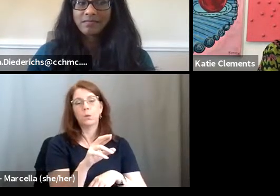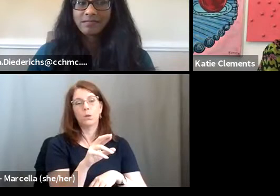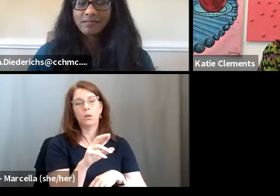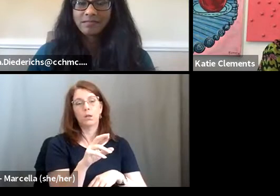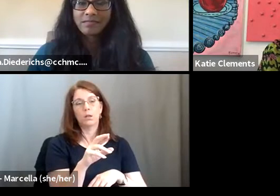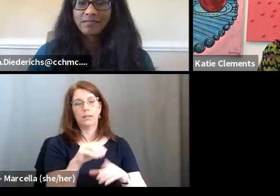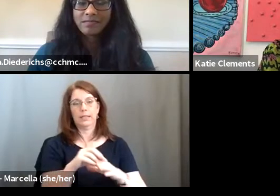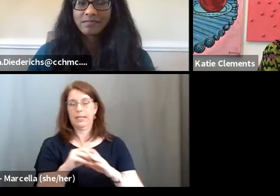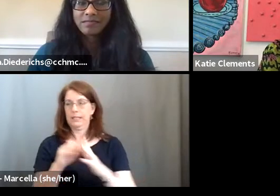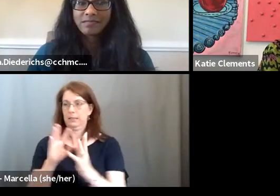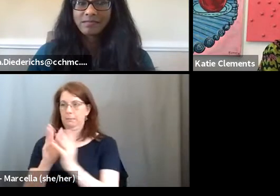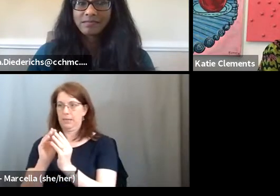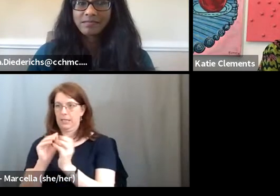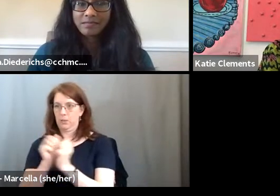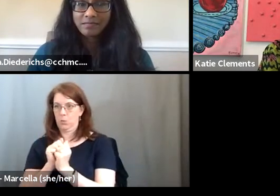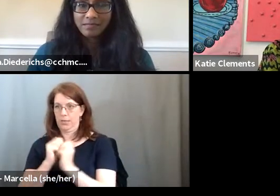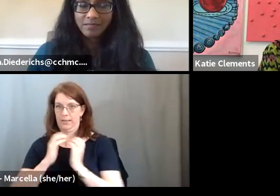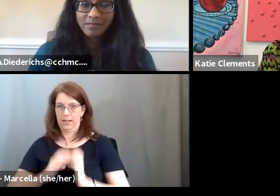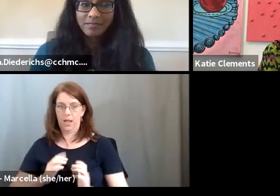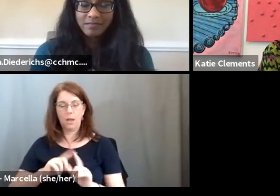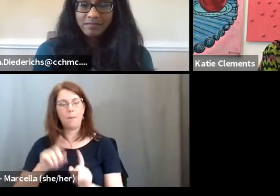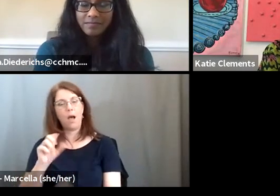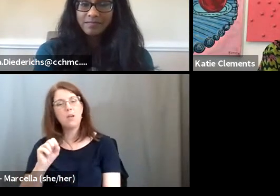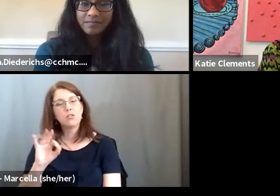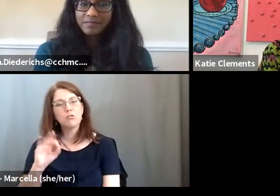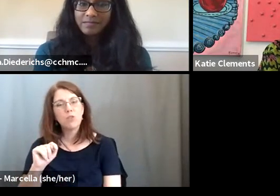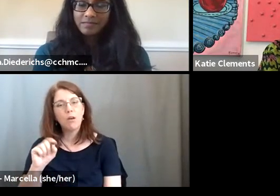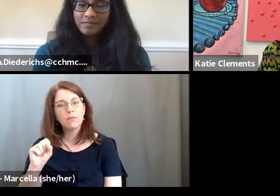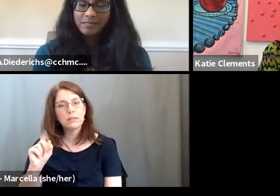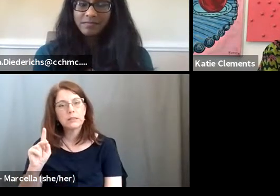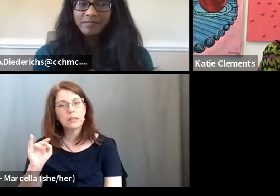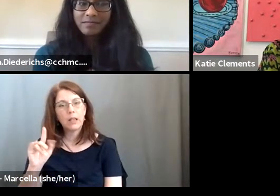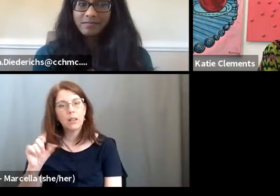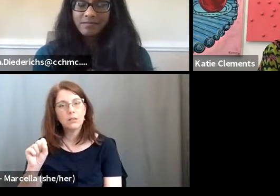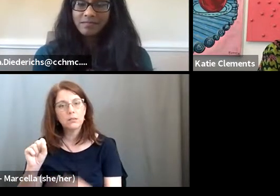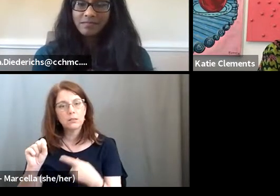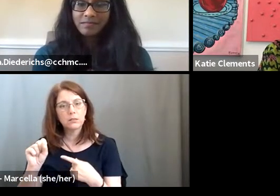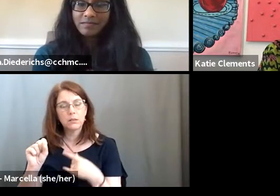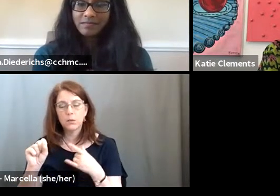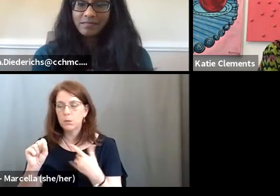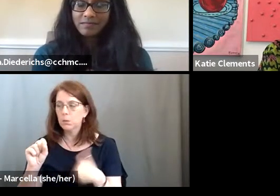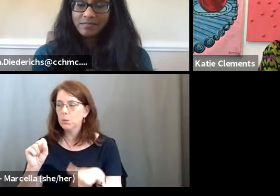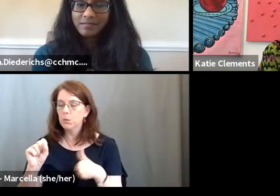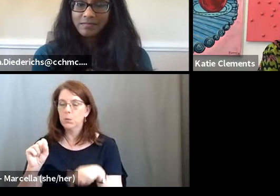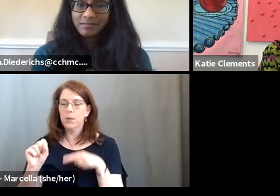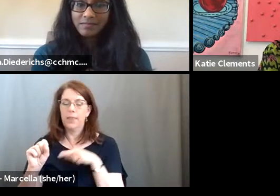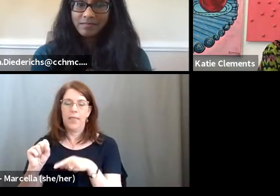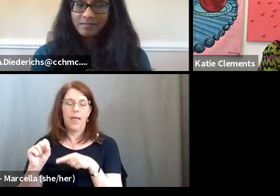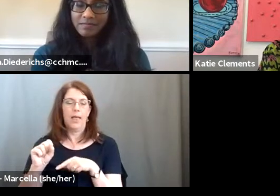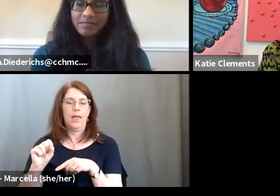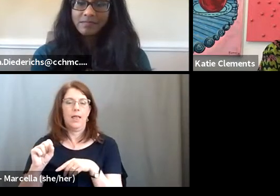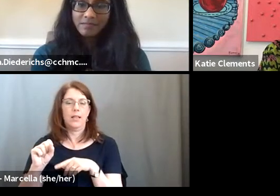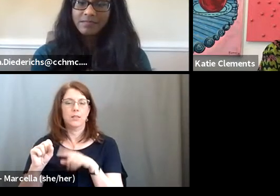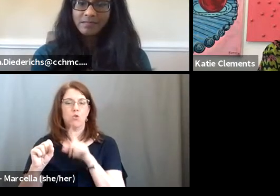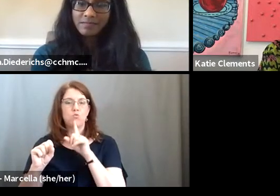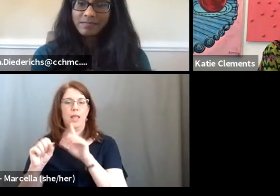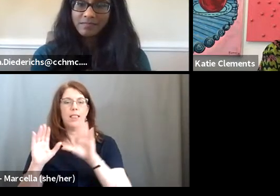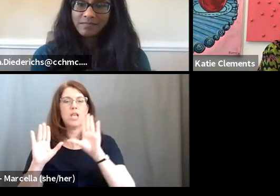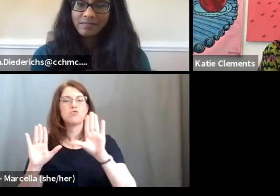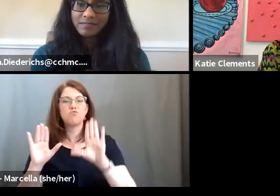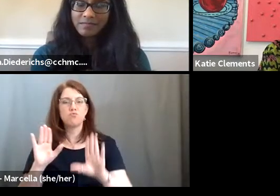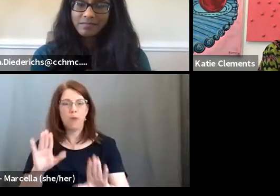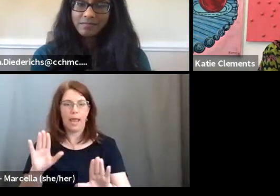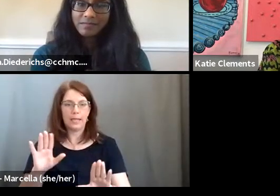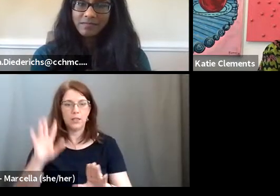strategy meetings with clients. But I guess the soft skills to me are really the thing that make a really great creative